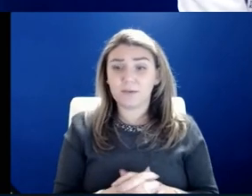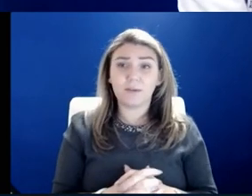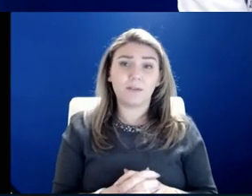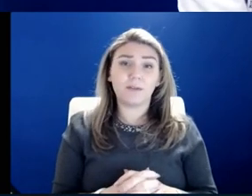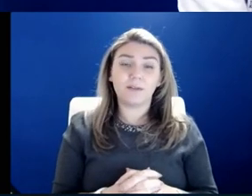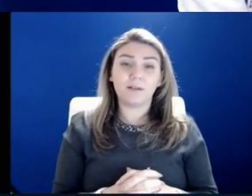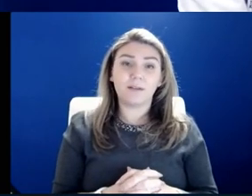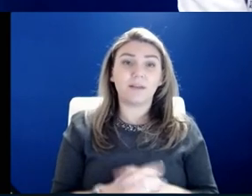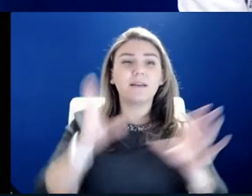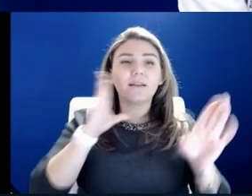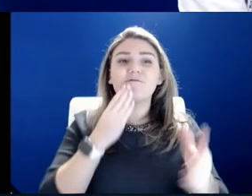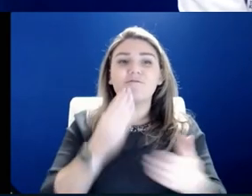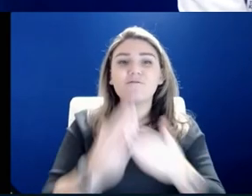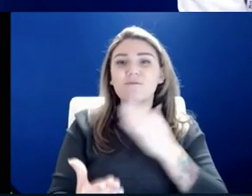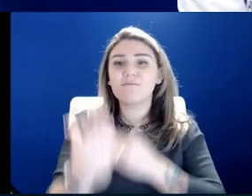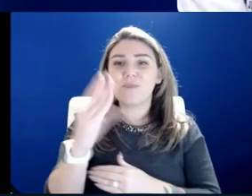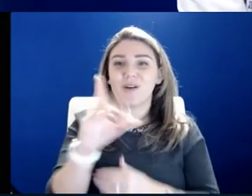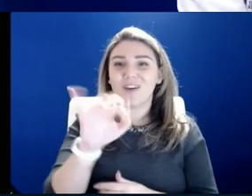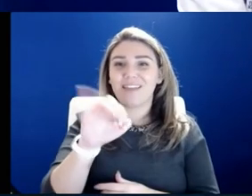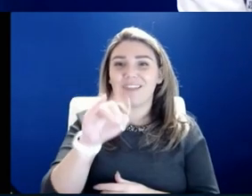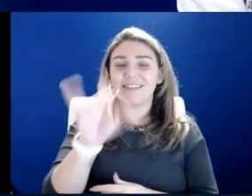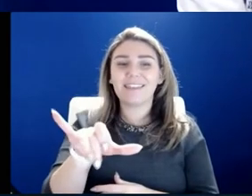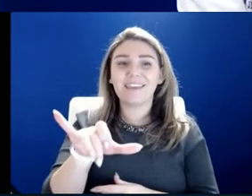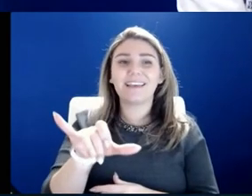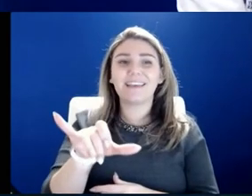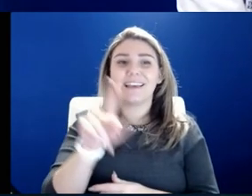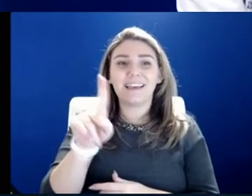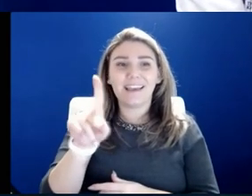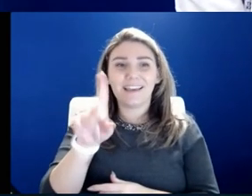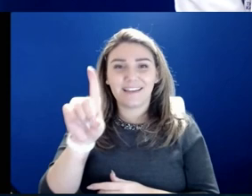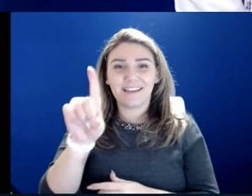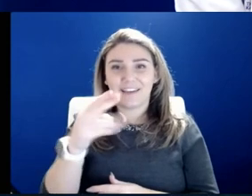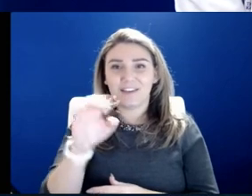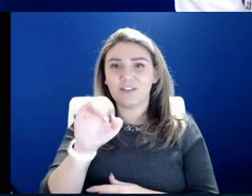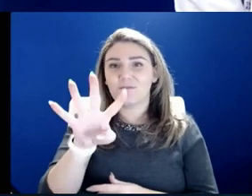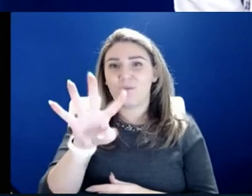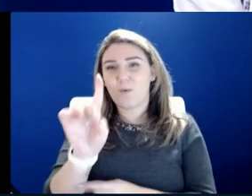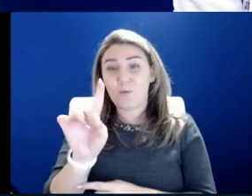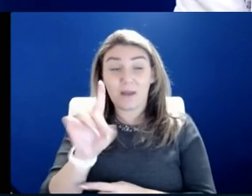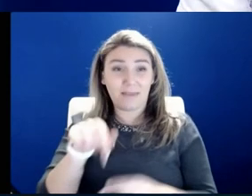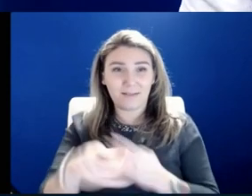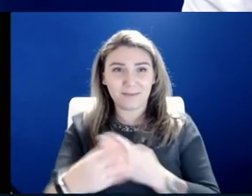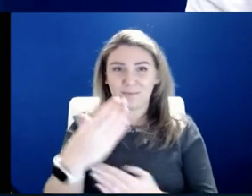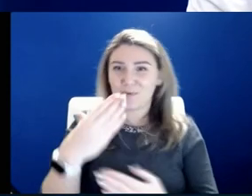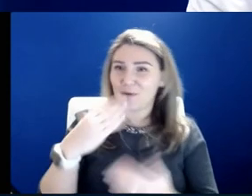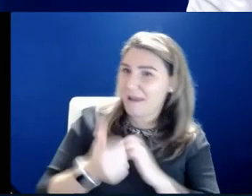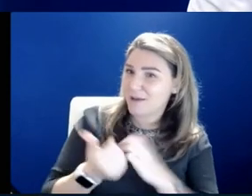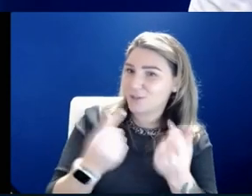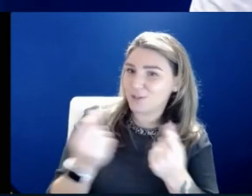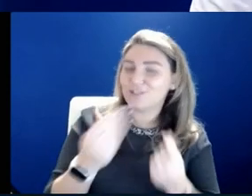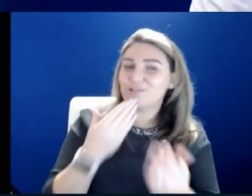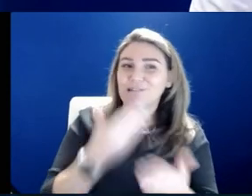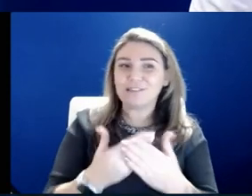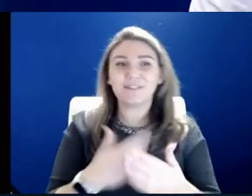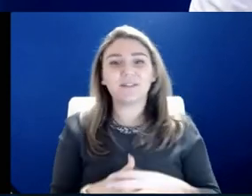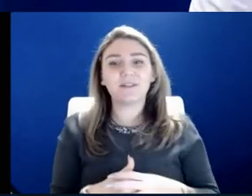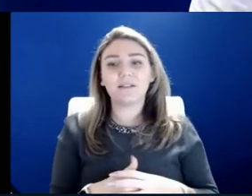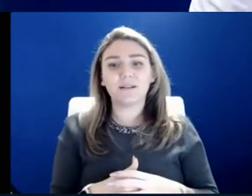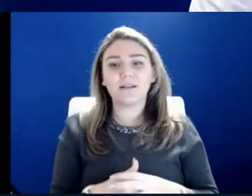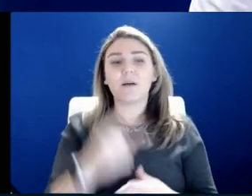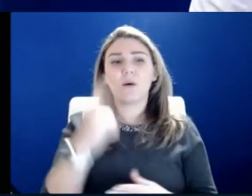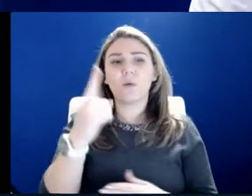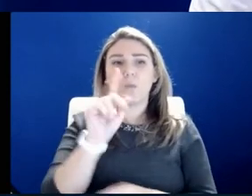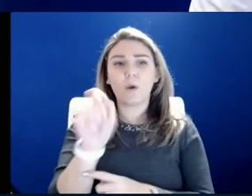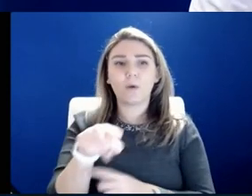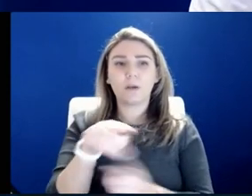Hi, good morning. Lindsay from KSHB 41 is here. How are you guys doing? Good. Good morning. Welcome. I have one question for